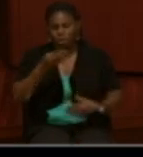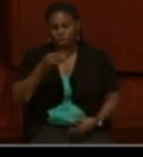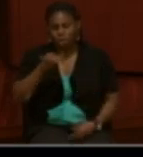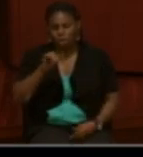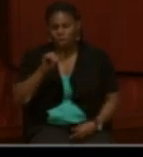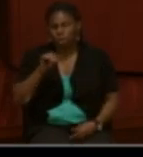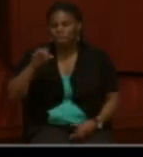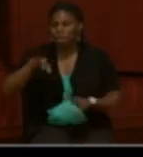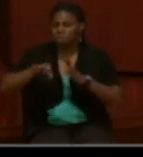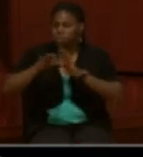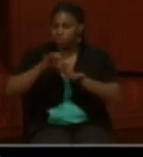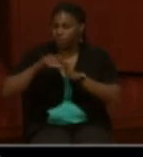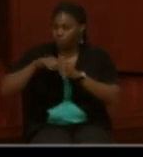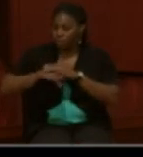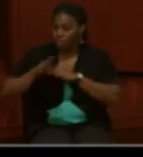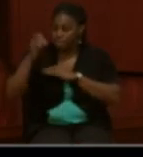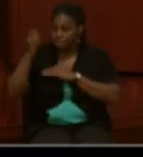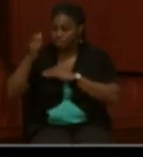his pension file.